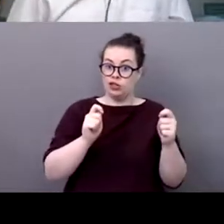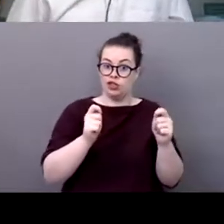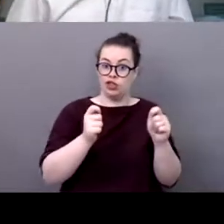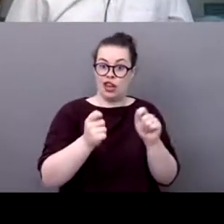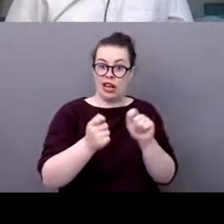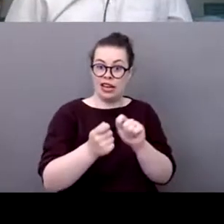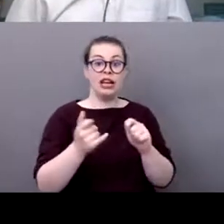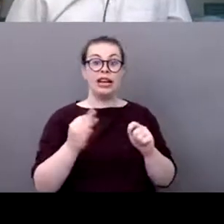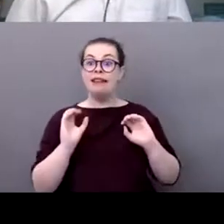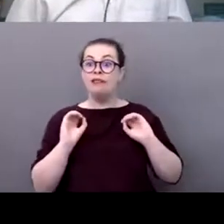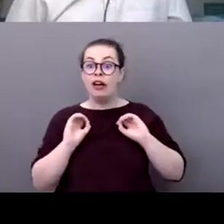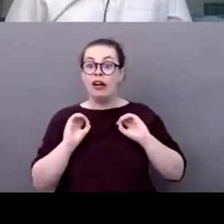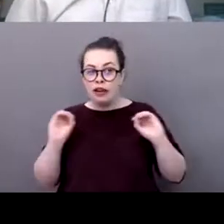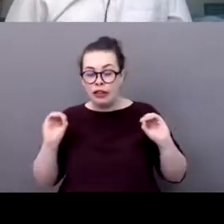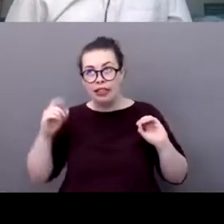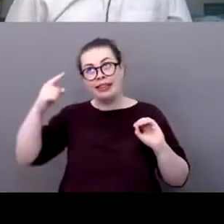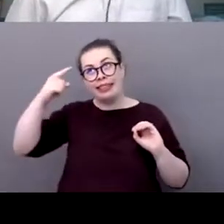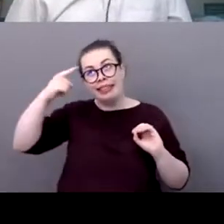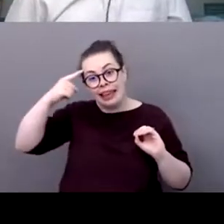actually threatened by it